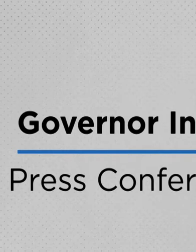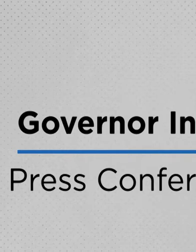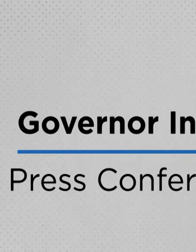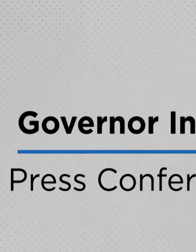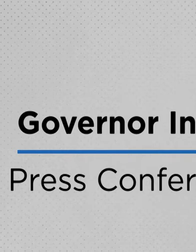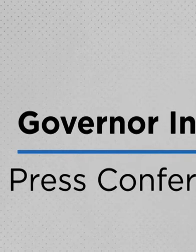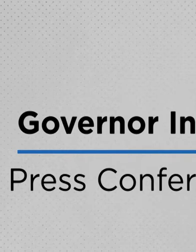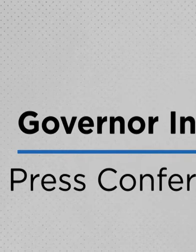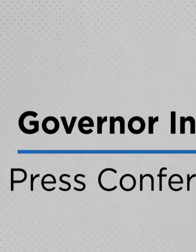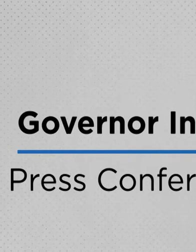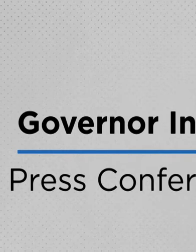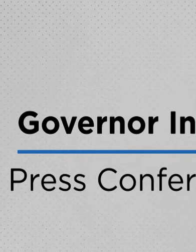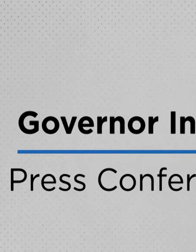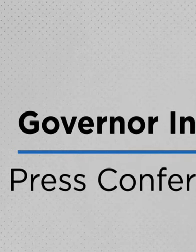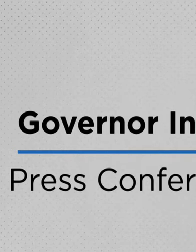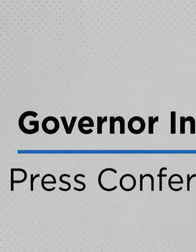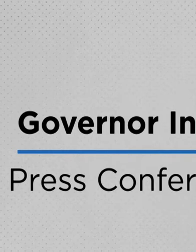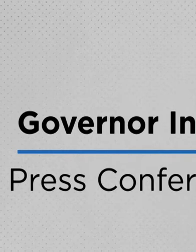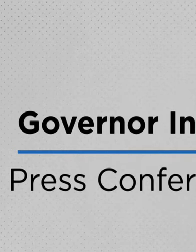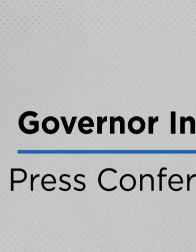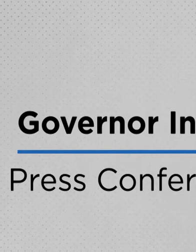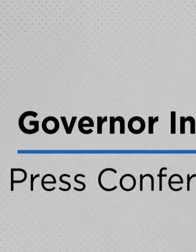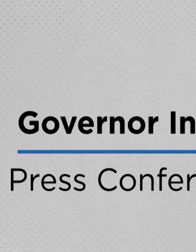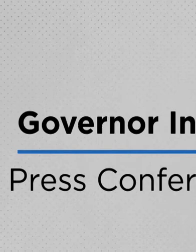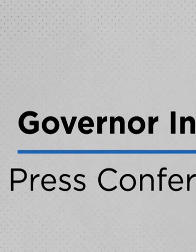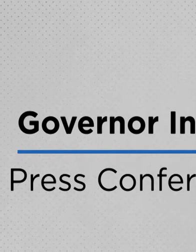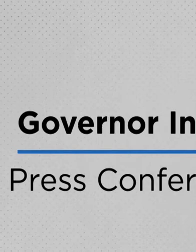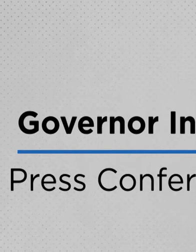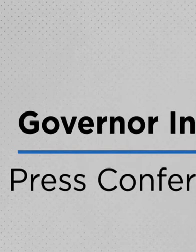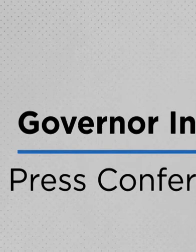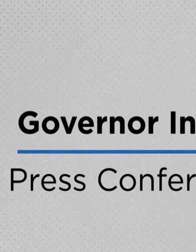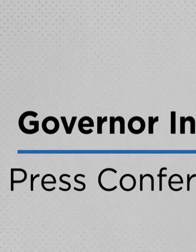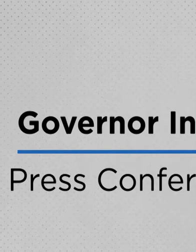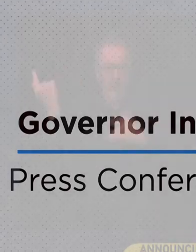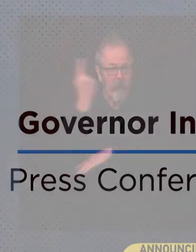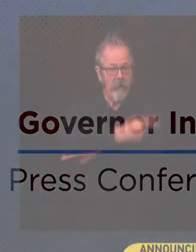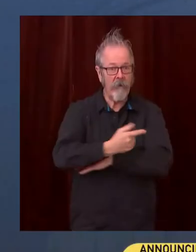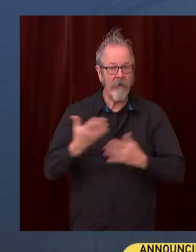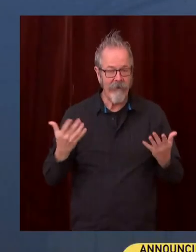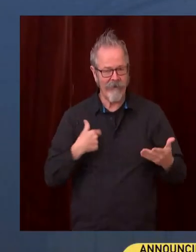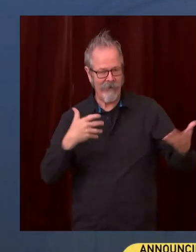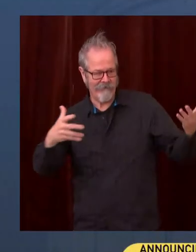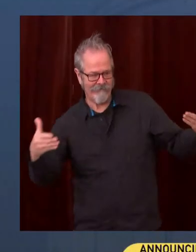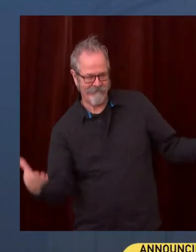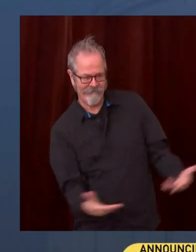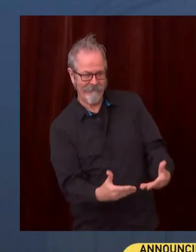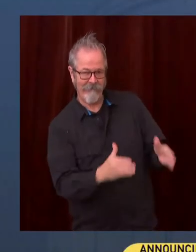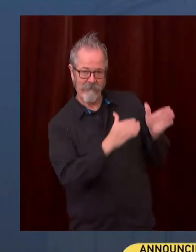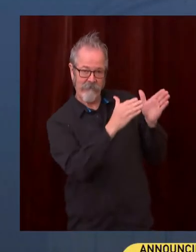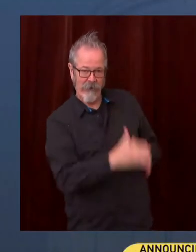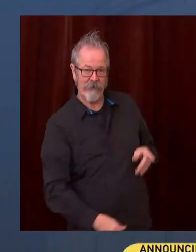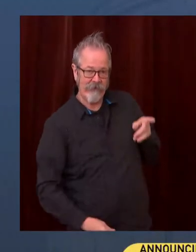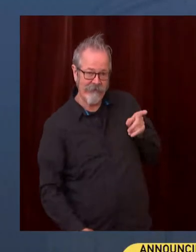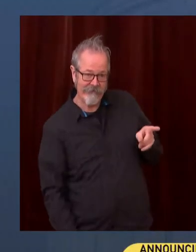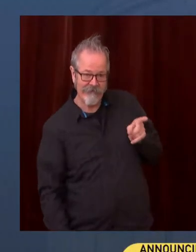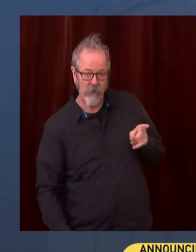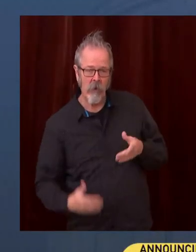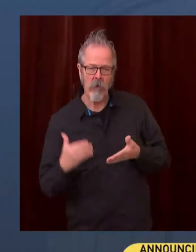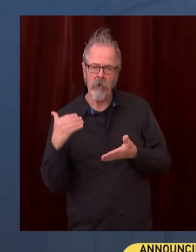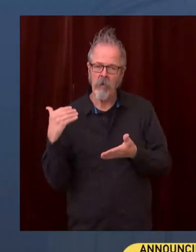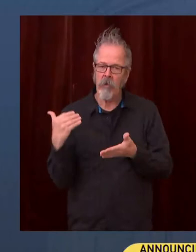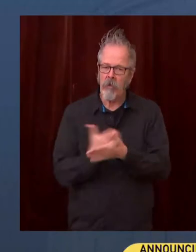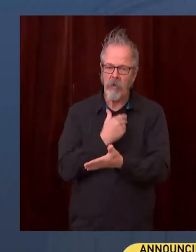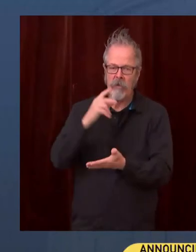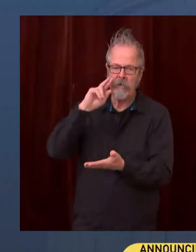Good morning, today is an exciting day in Washington because we get to introduce to Washington our incoming Secretary of Health,